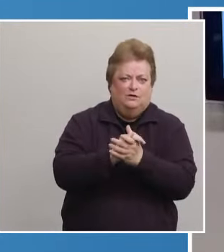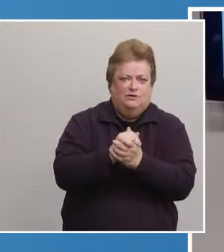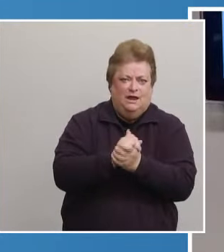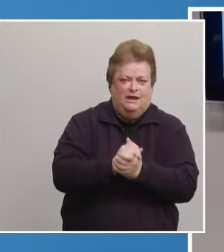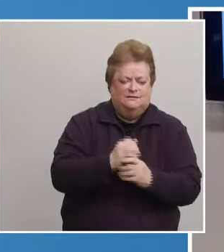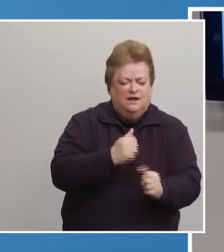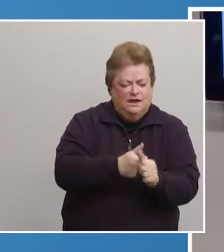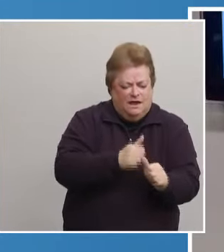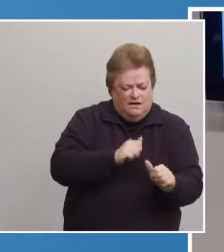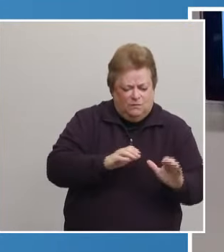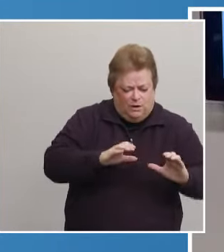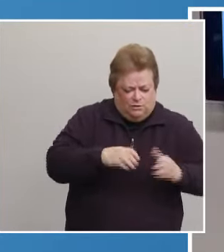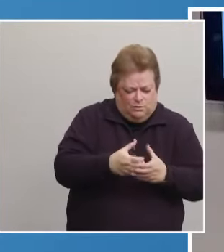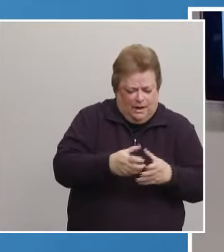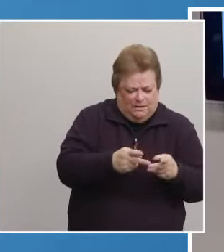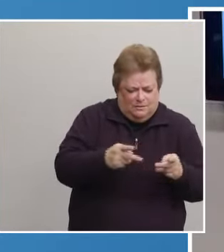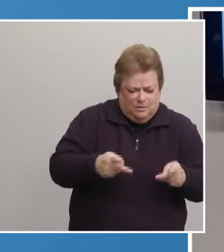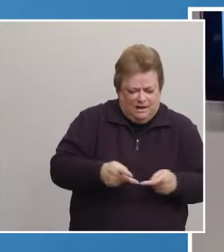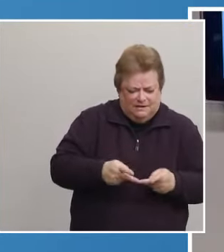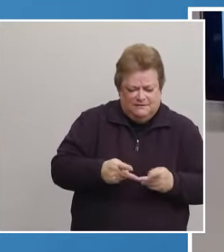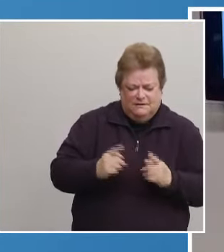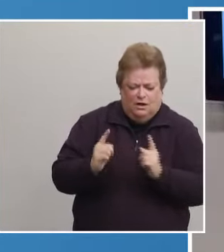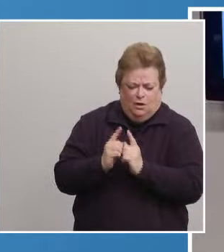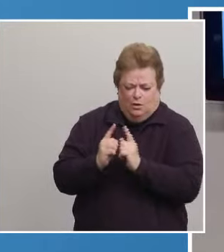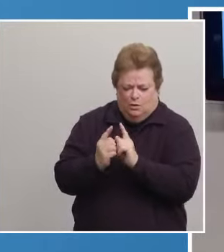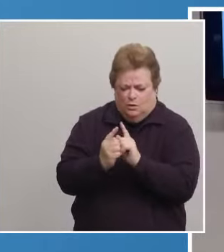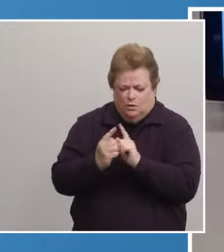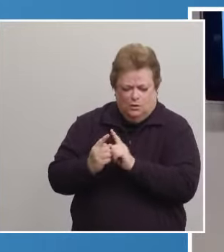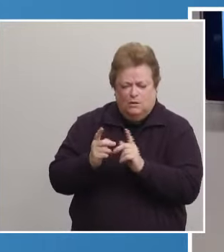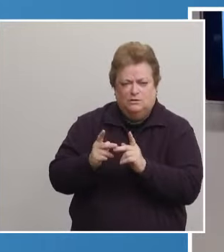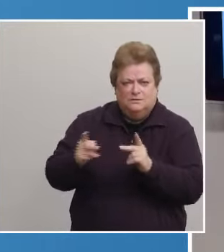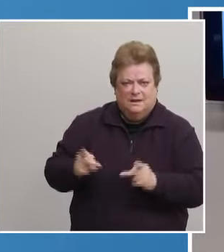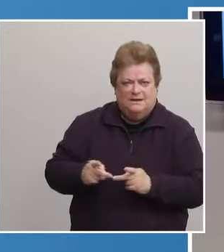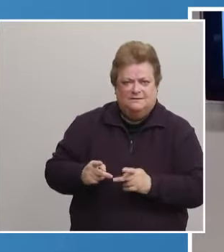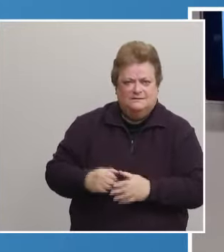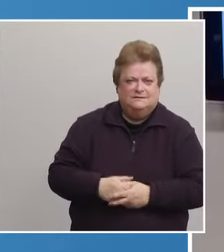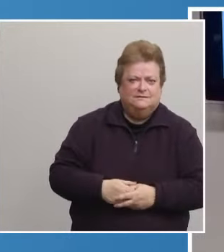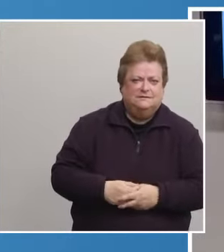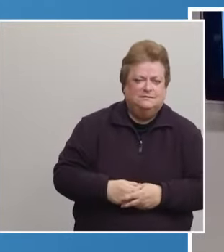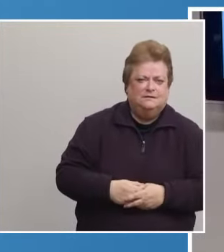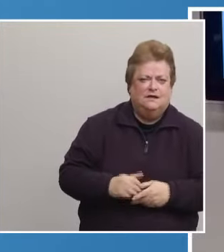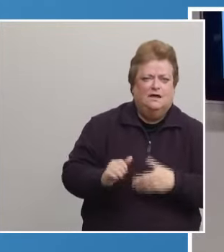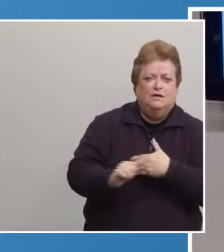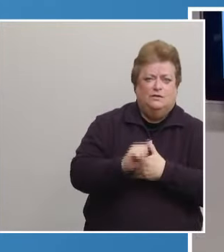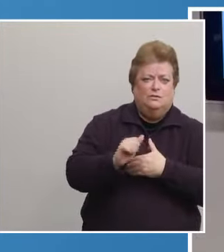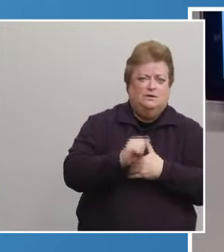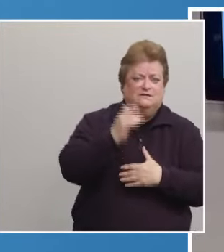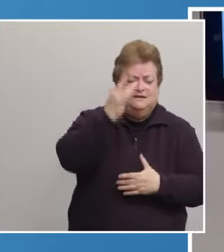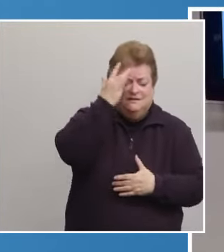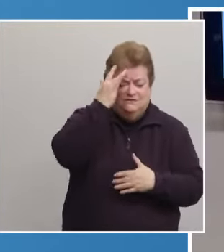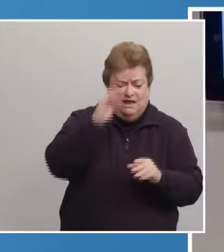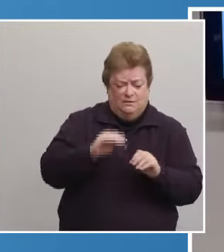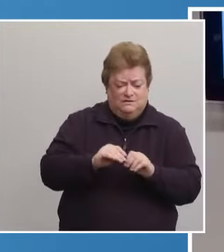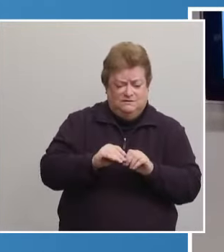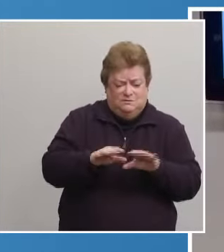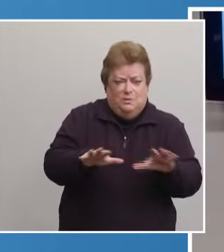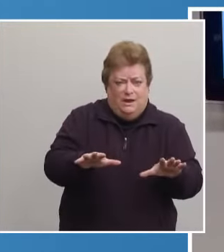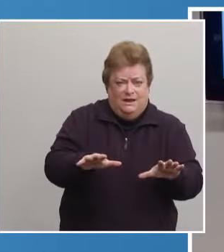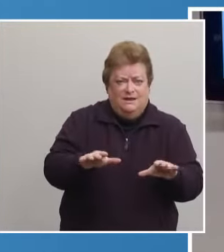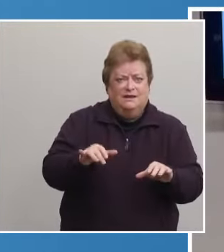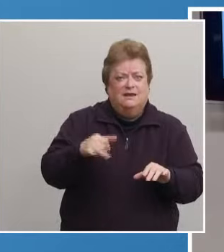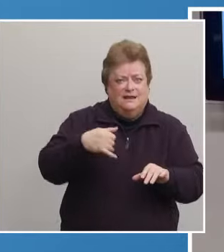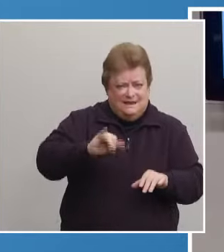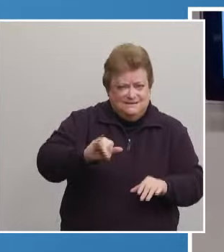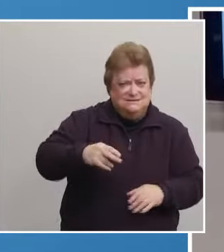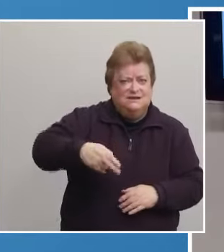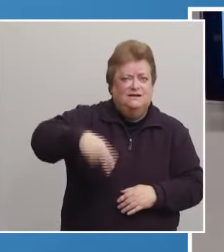Avoid those crowded spaces, close contacts, and confined spaces. The risk of the virus spreading in our community is